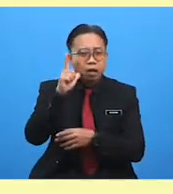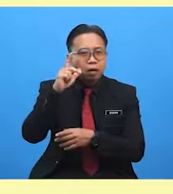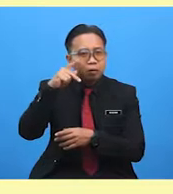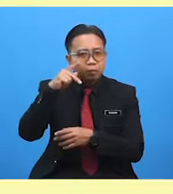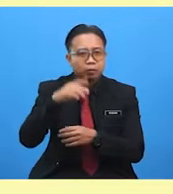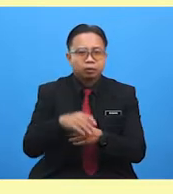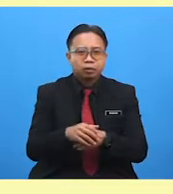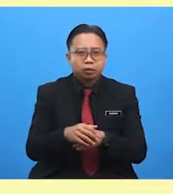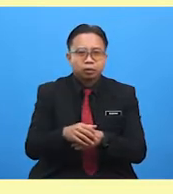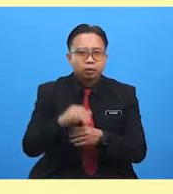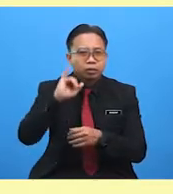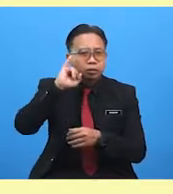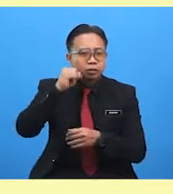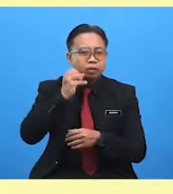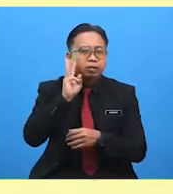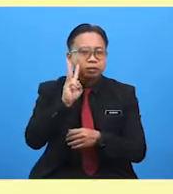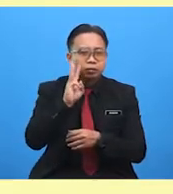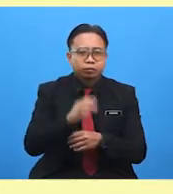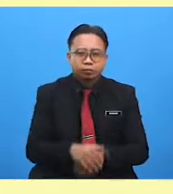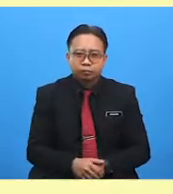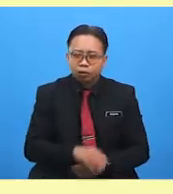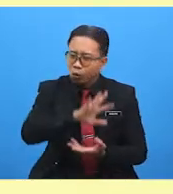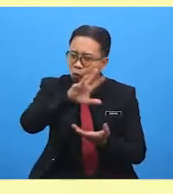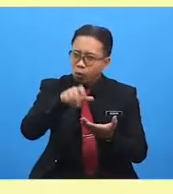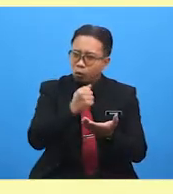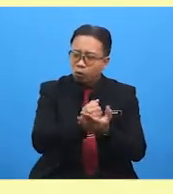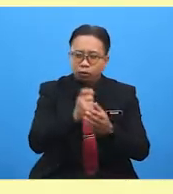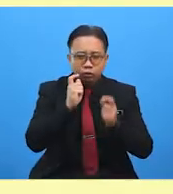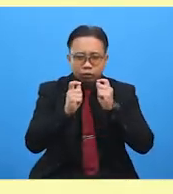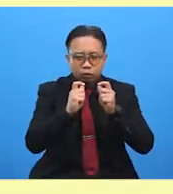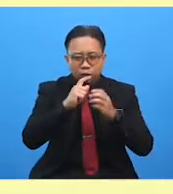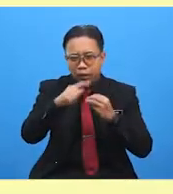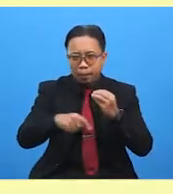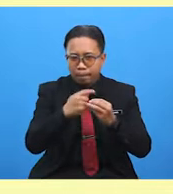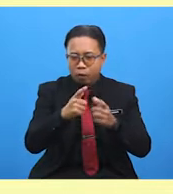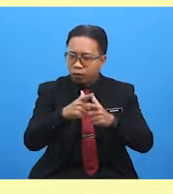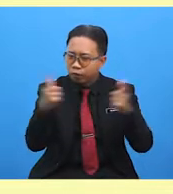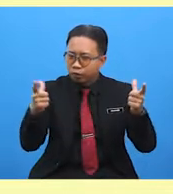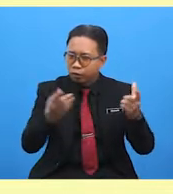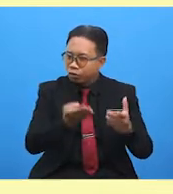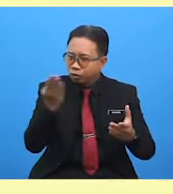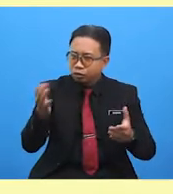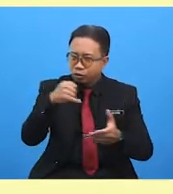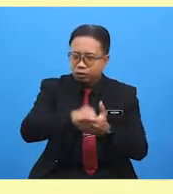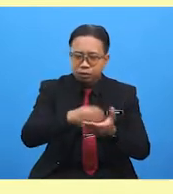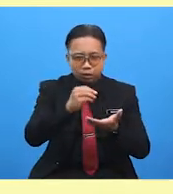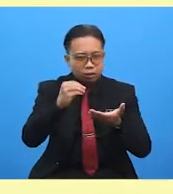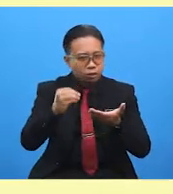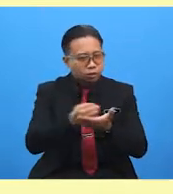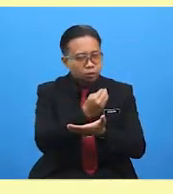Jessica Watson, and they all talk about different things in the news articles.